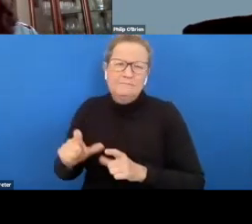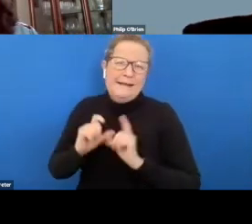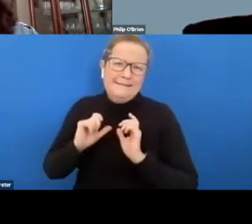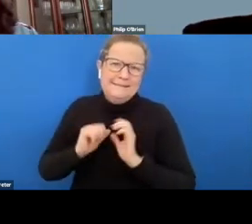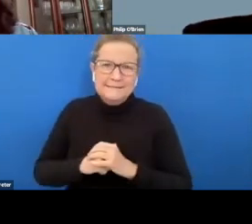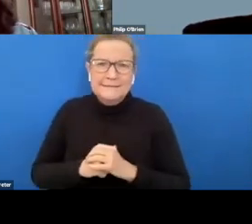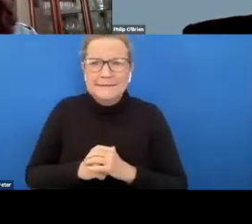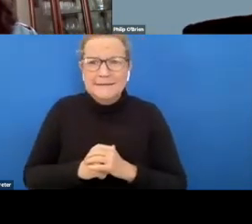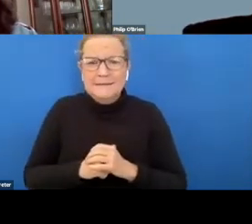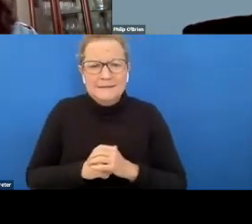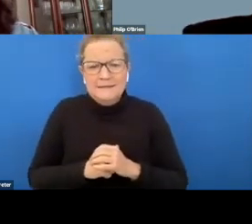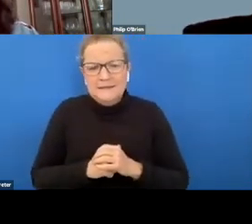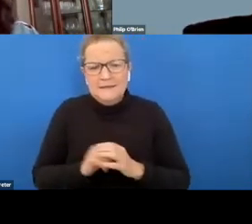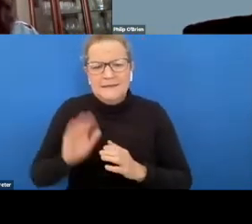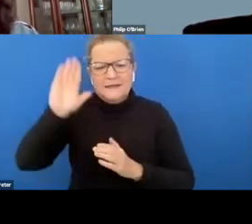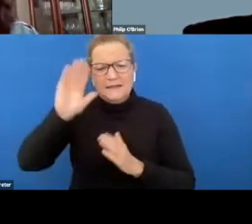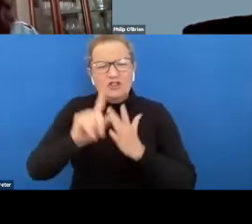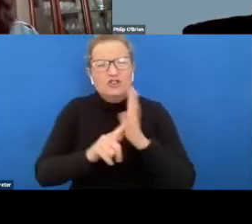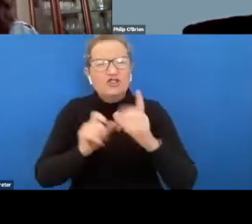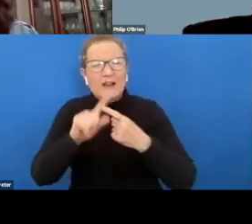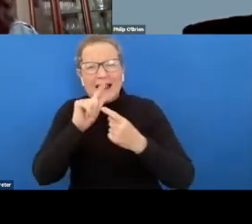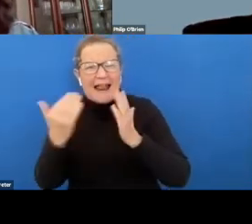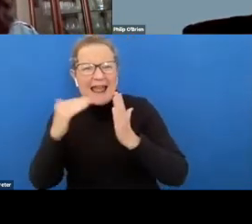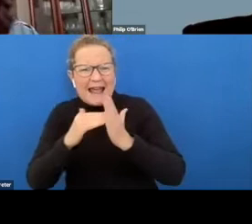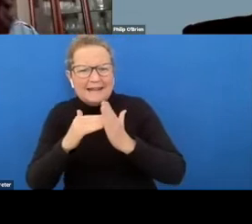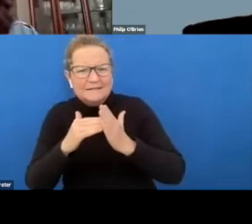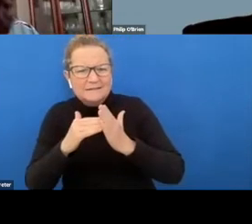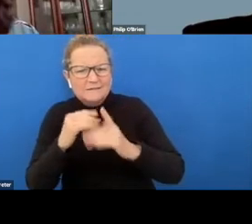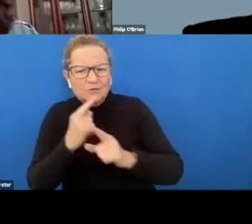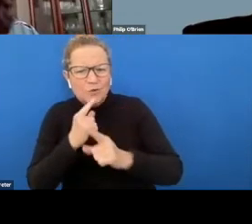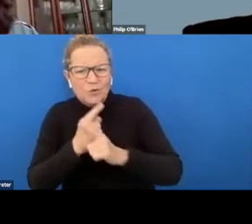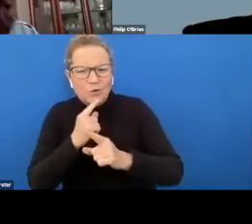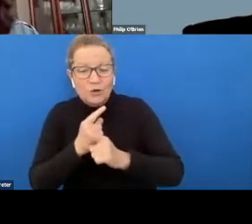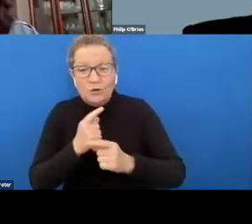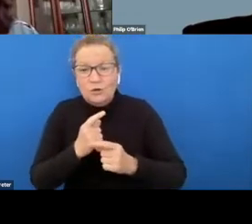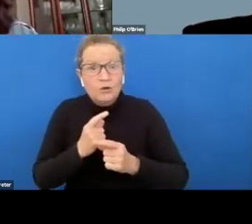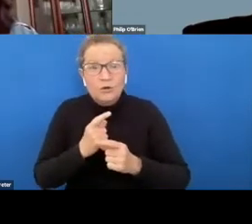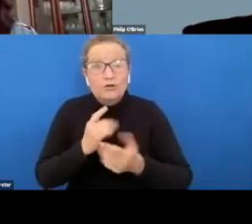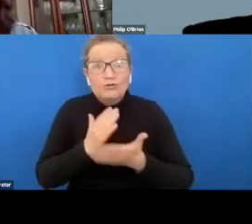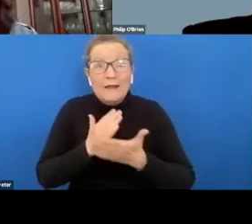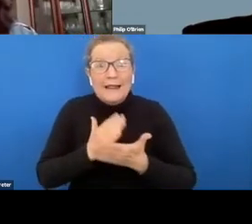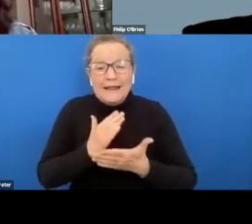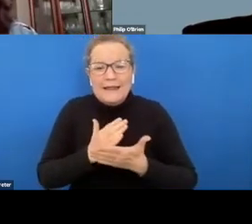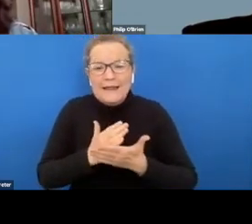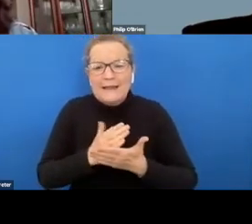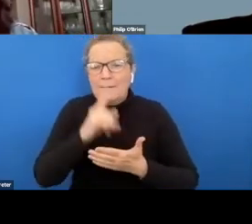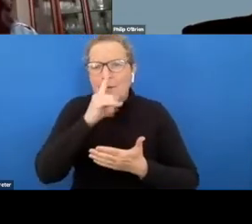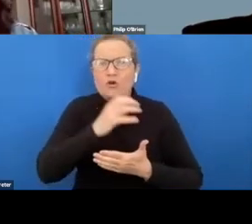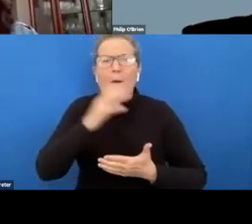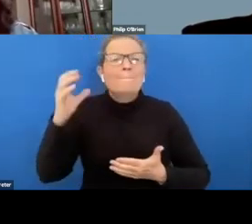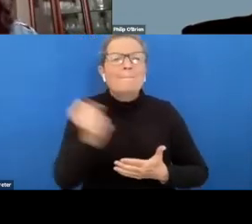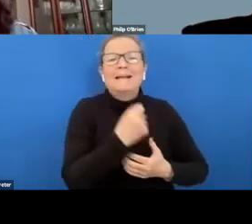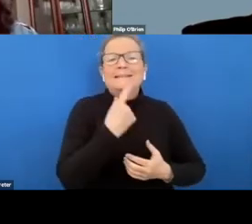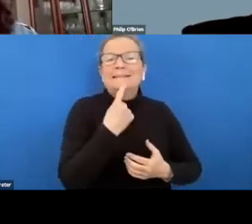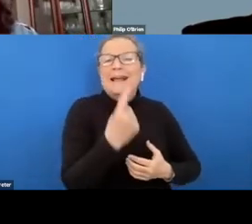i think i can add to that a little bit too vic um you know for one thing people don't have to disclose or talk about their disability